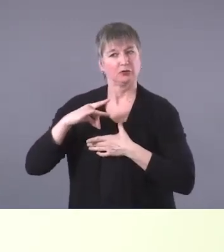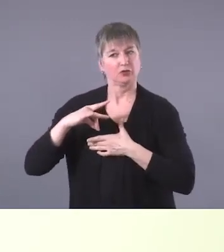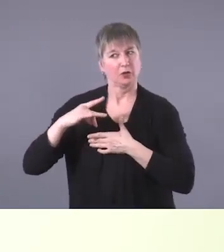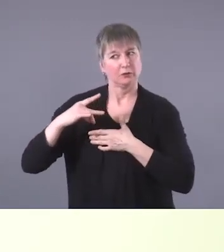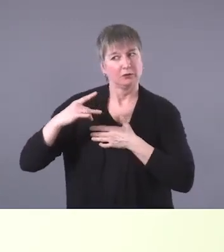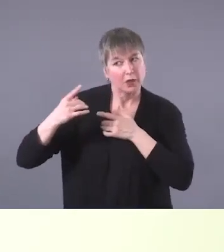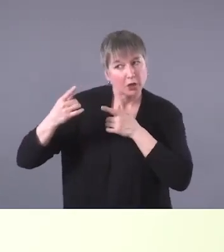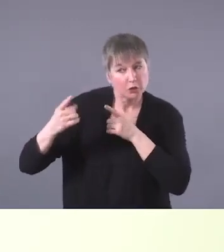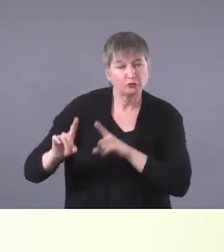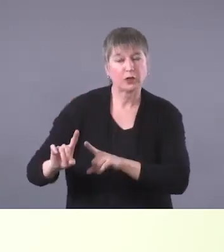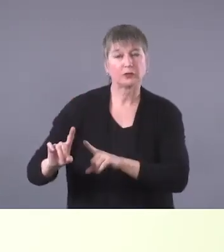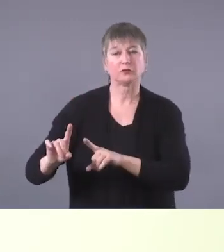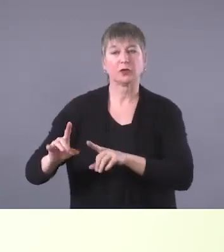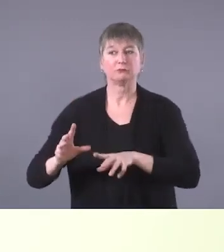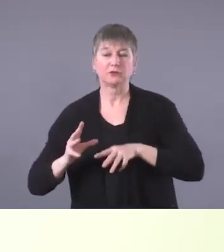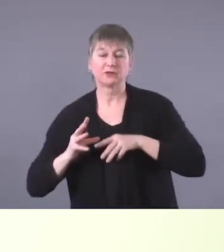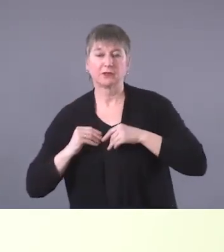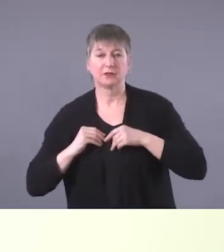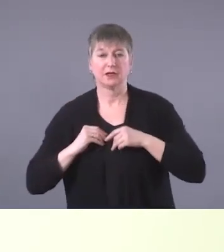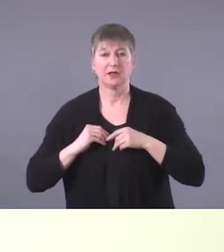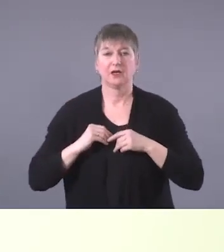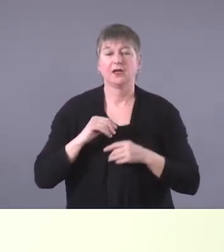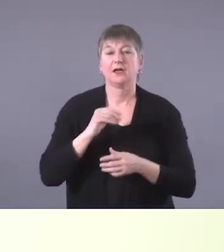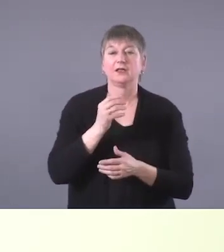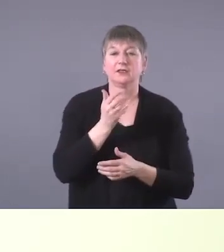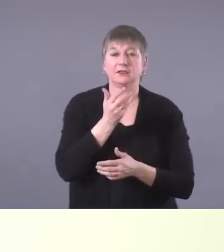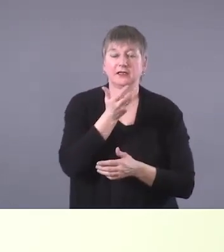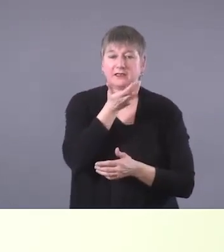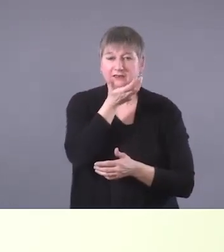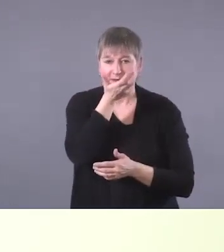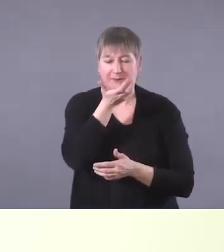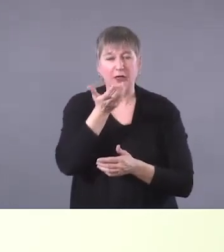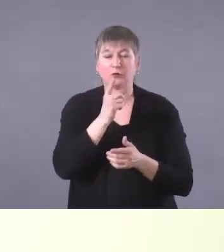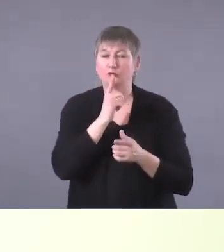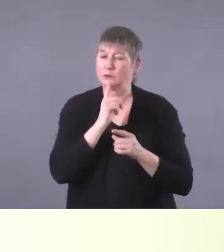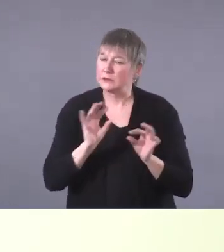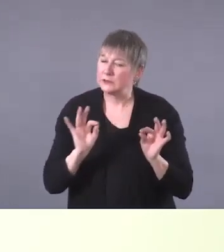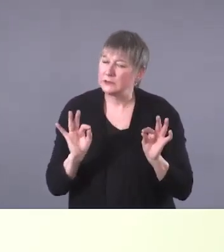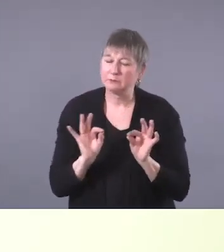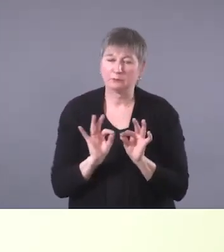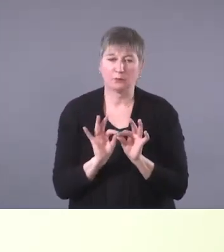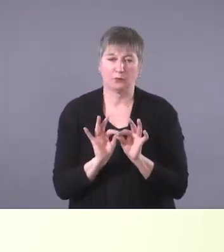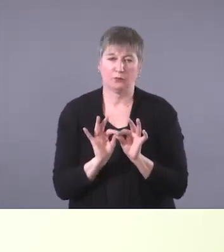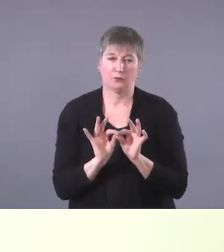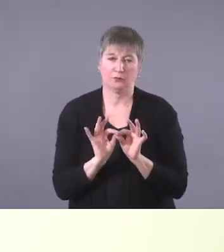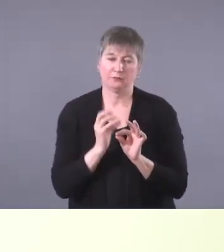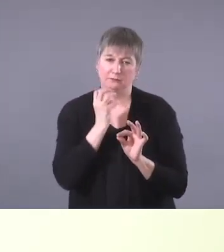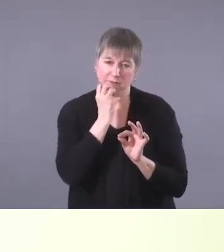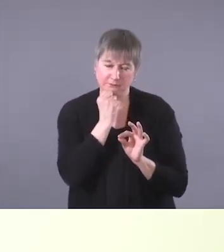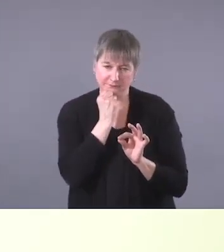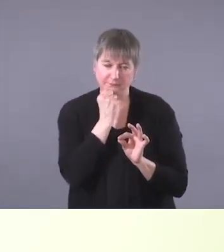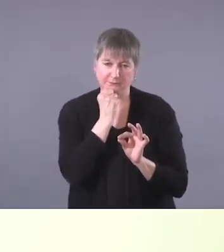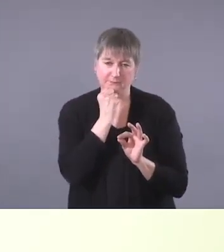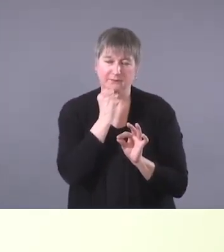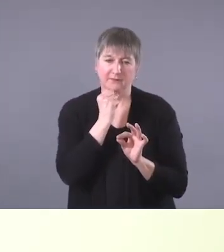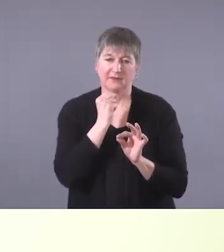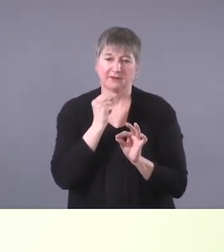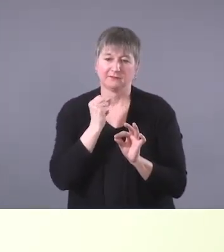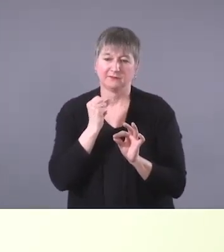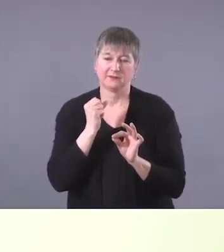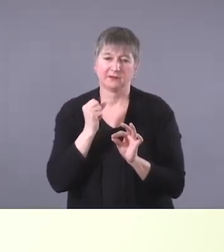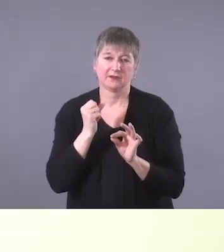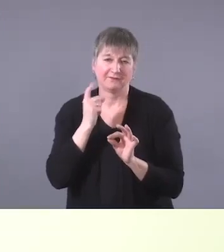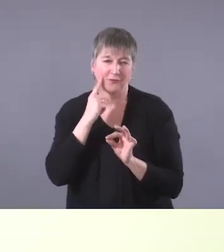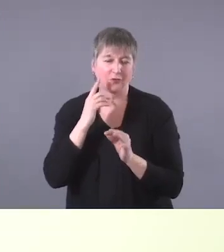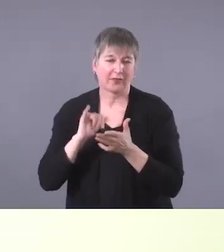So, um, tobacco is very important, um, and integral to these, uh, to